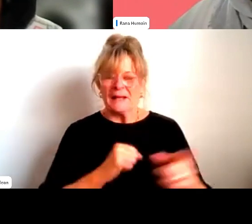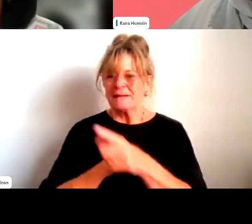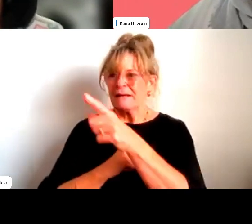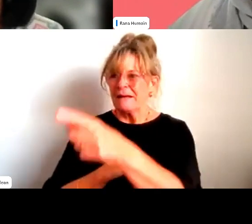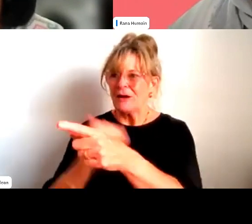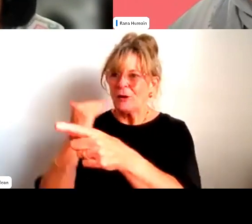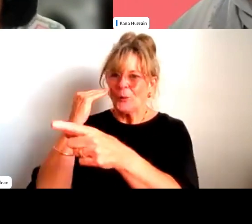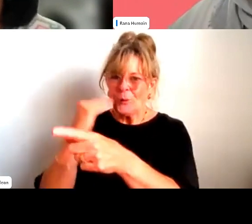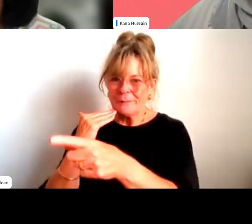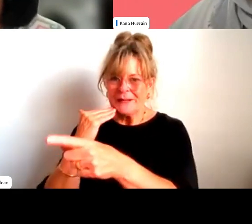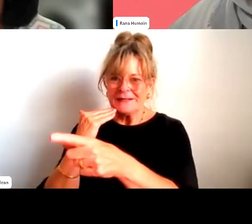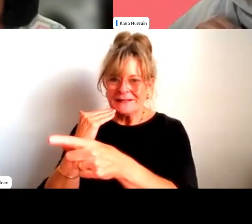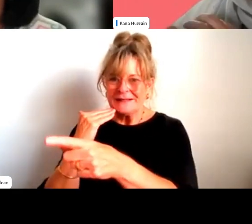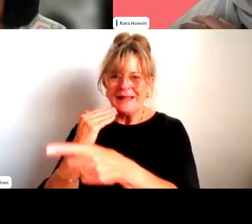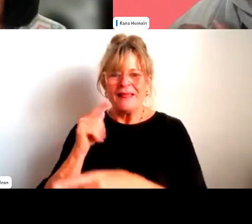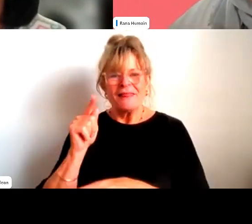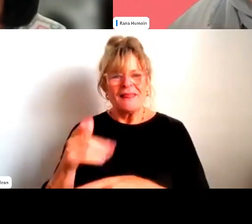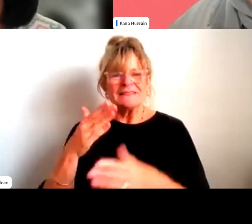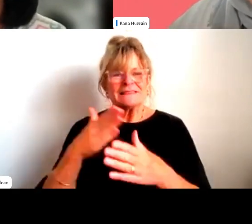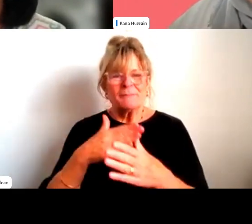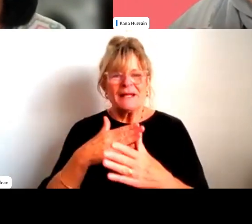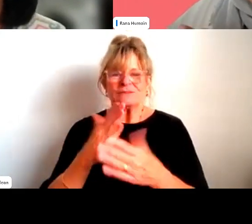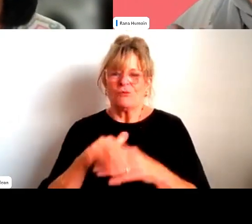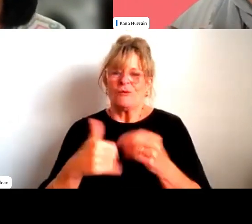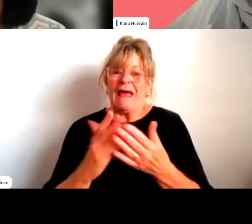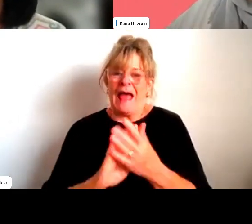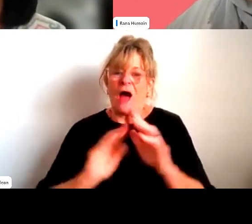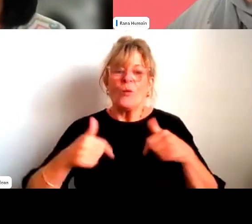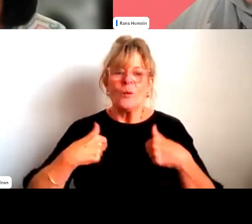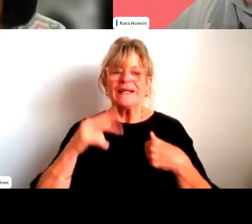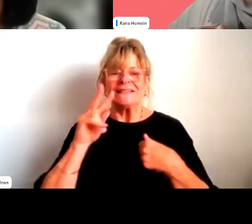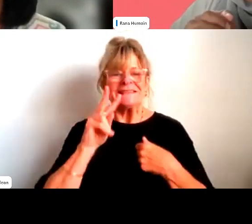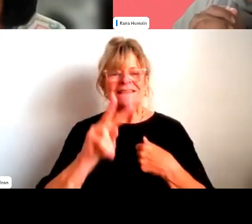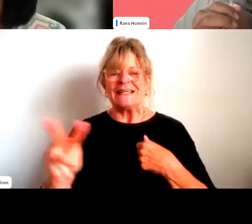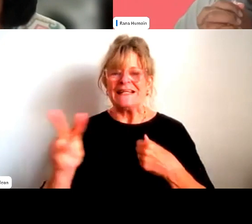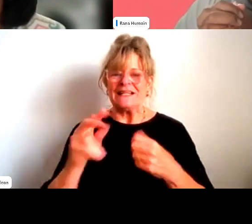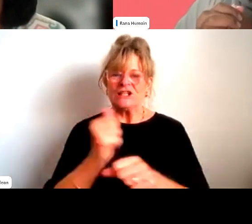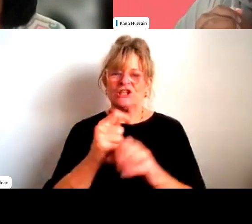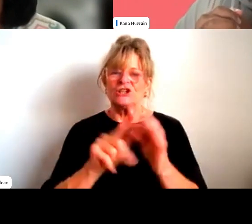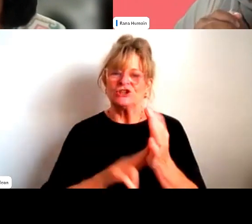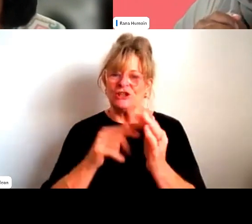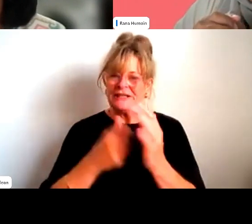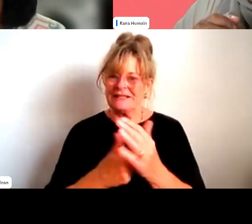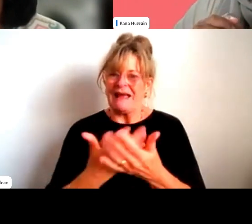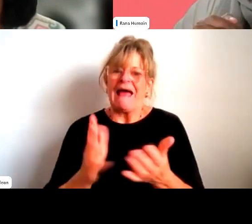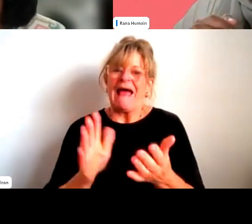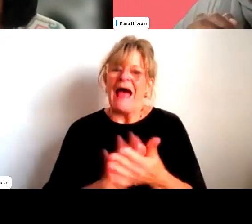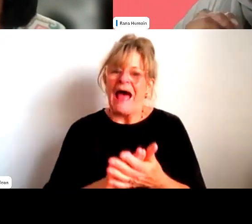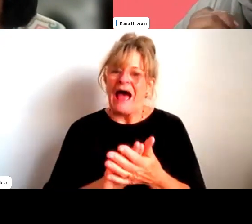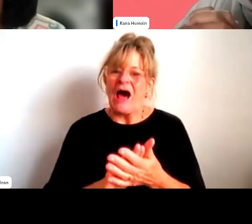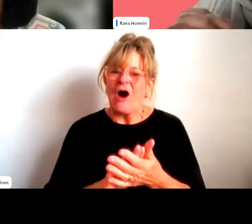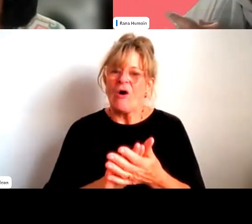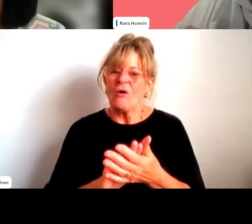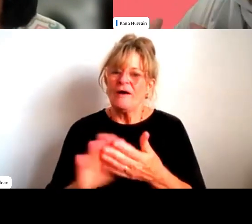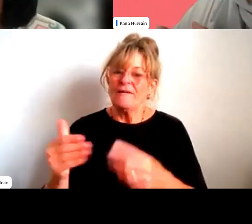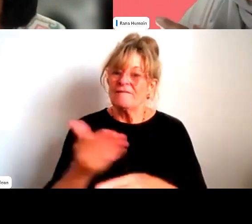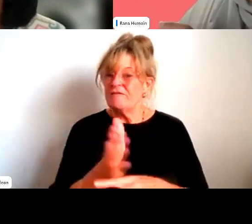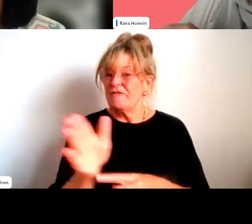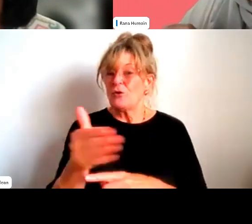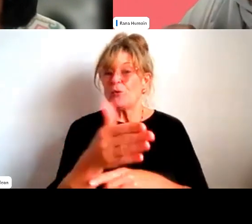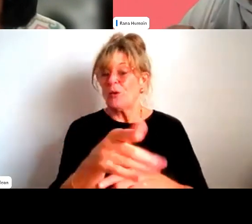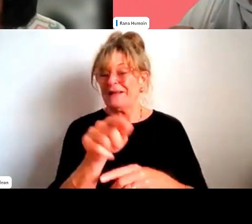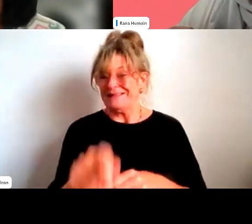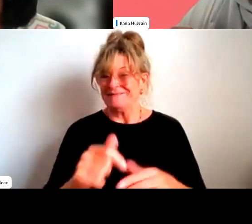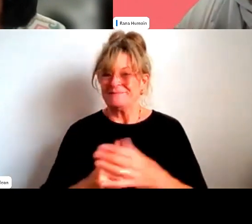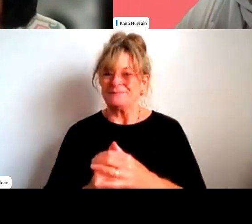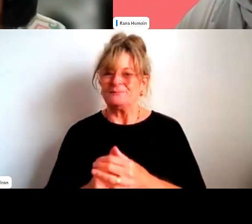see gender and how gender plays out for all of us, how fluid it is. Um, and then if we are going down